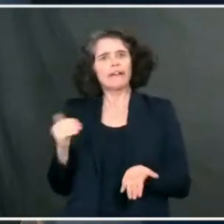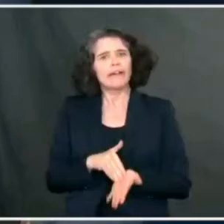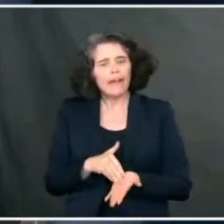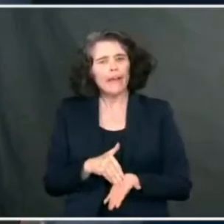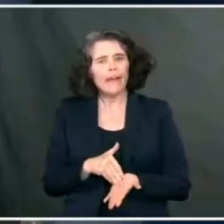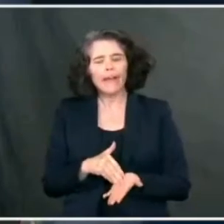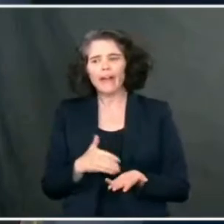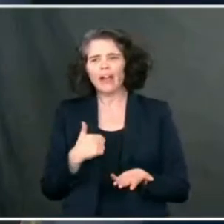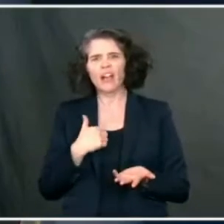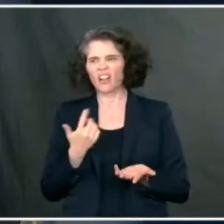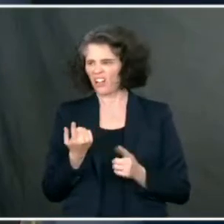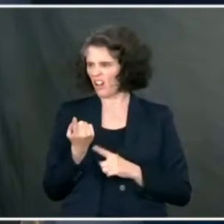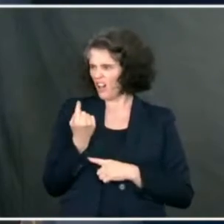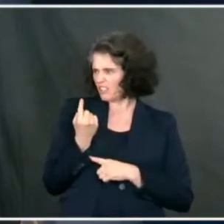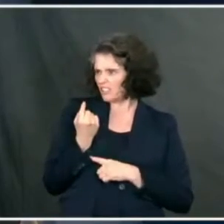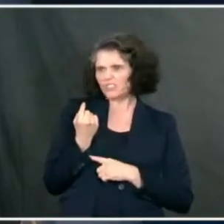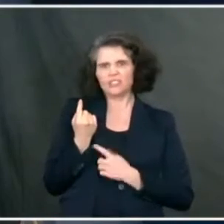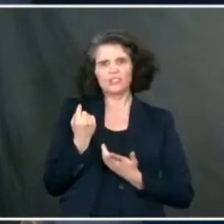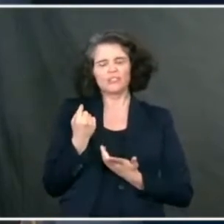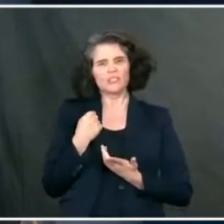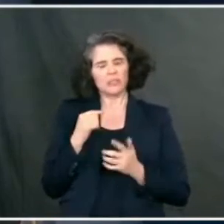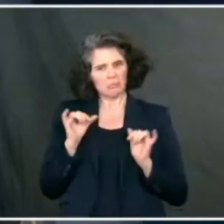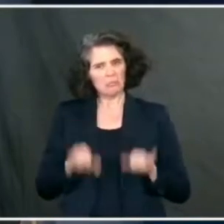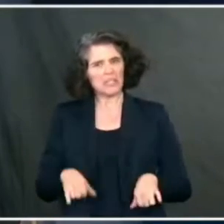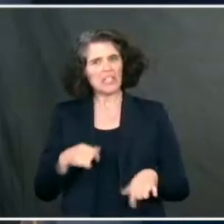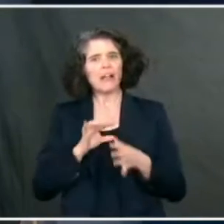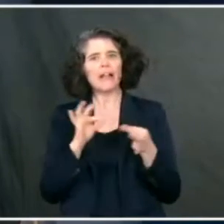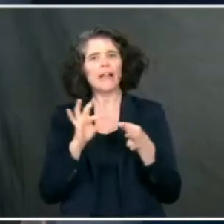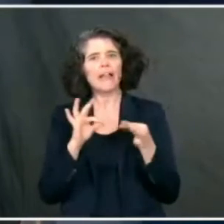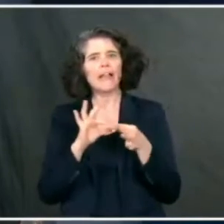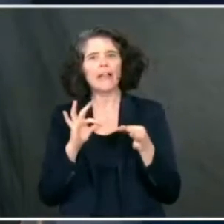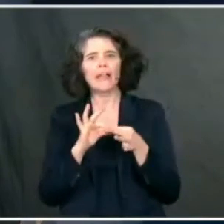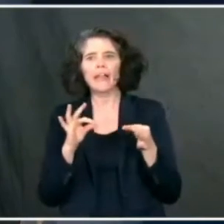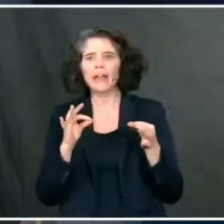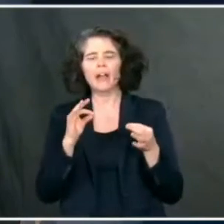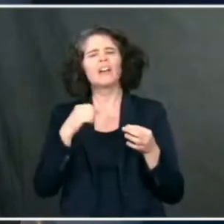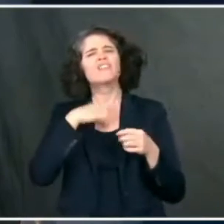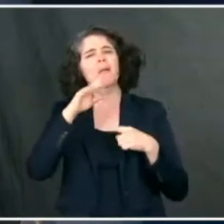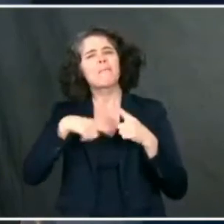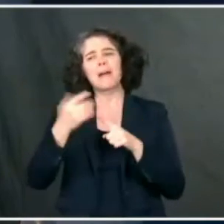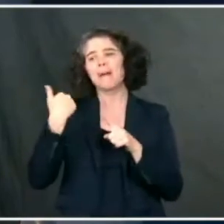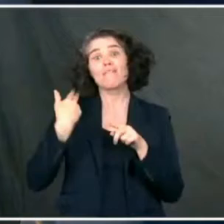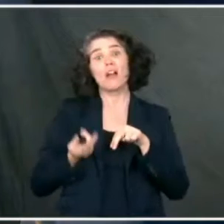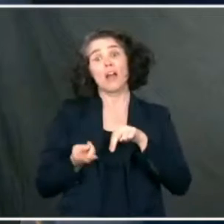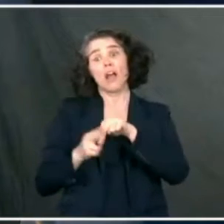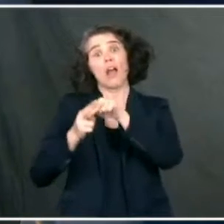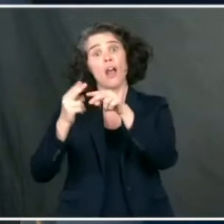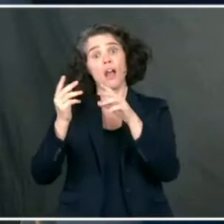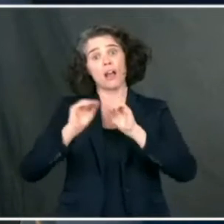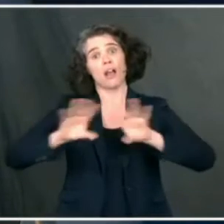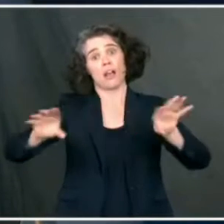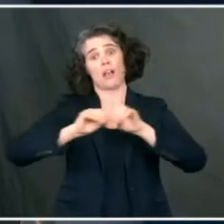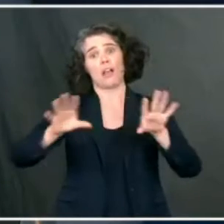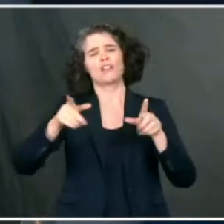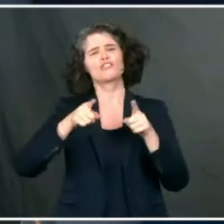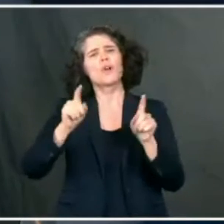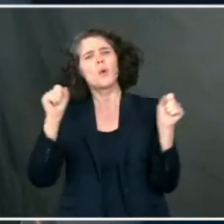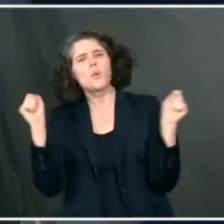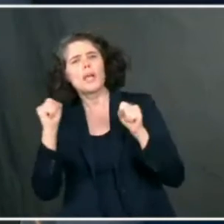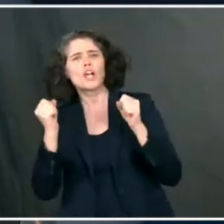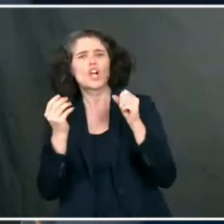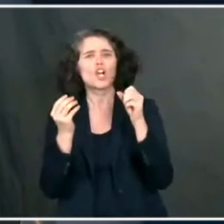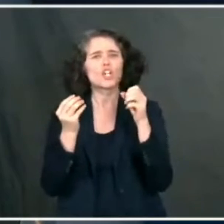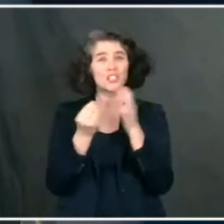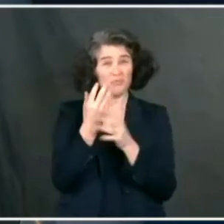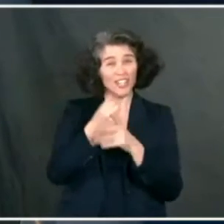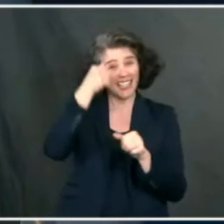a little bit less than a year ago when we were talking about the acceleration of cases in the late winter, early spring